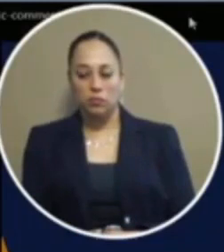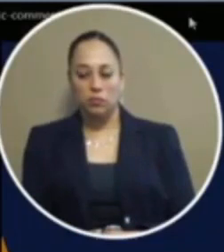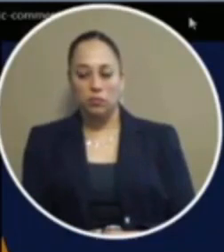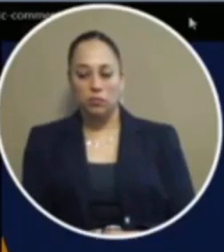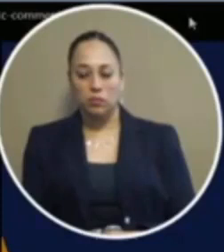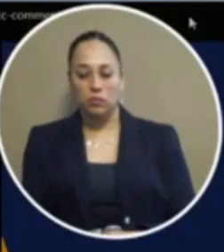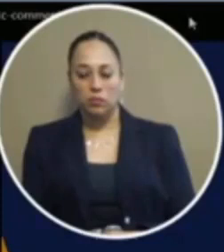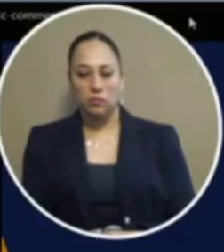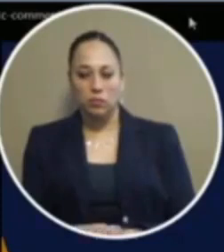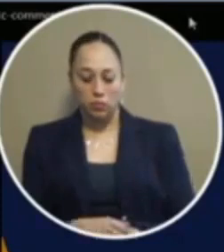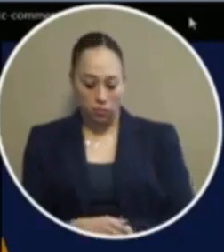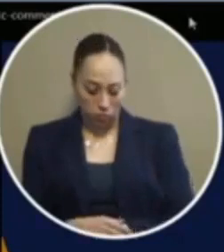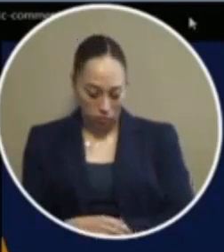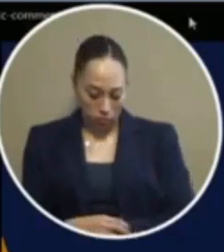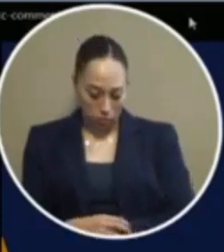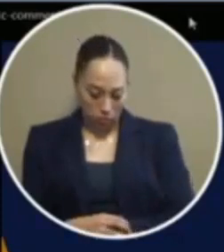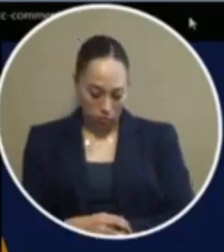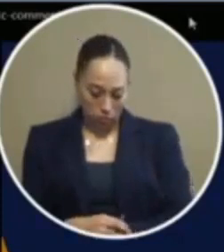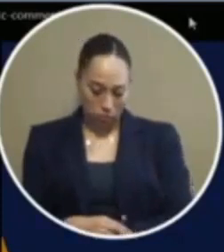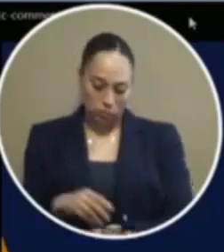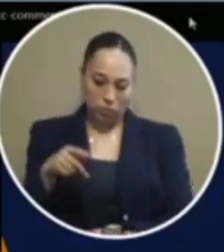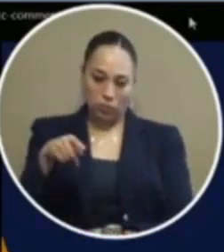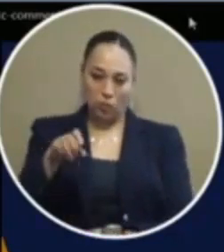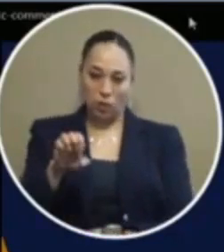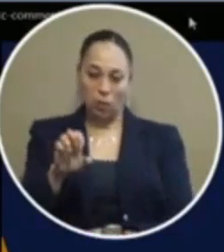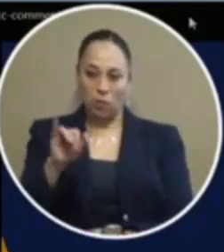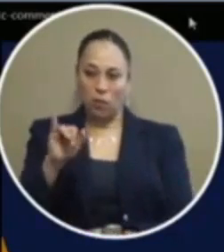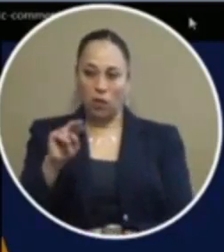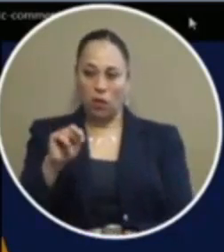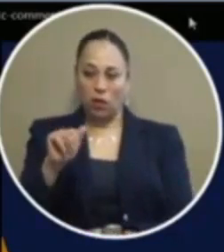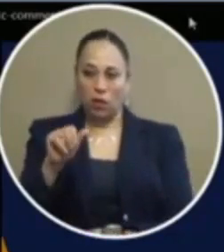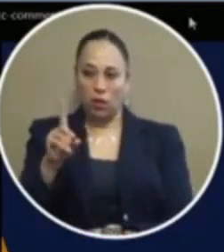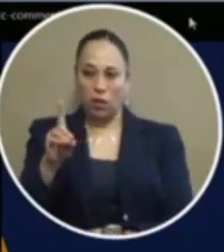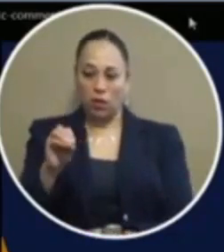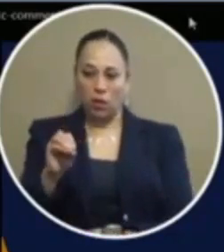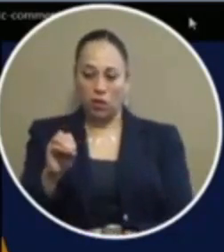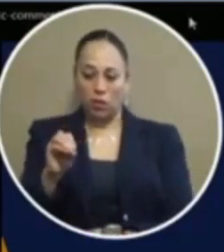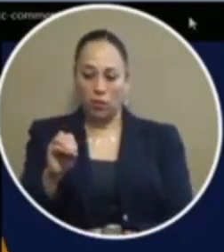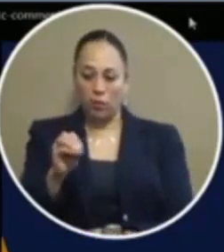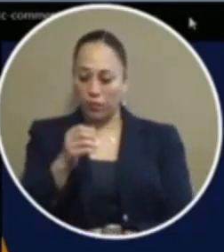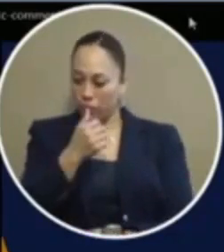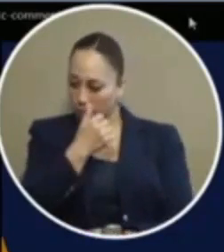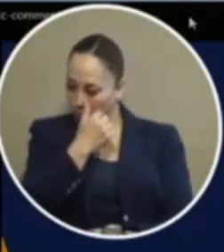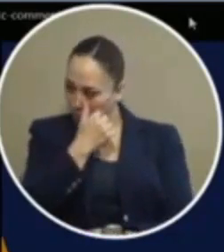name james painado star six if you would like to speak